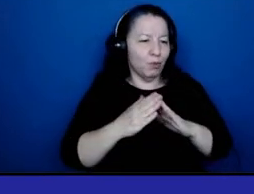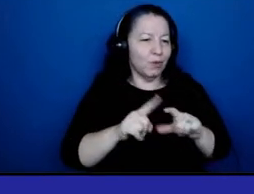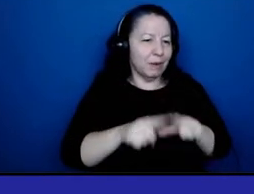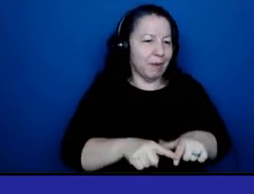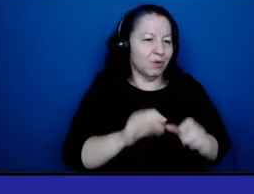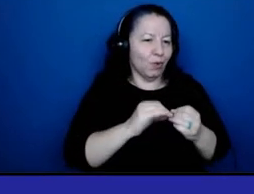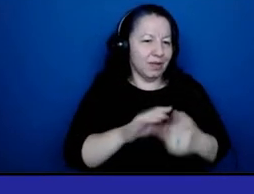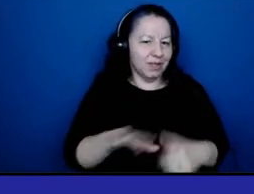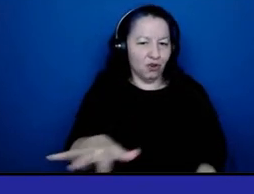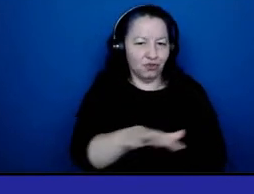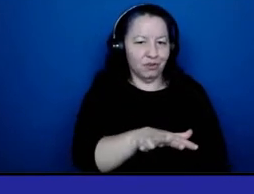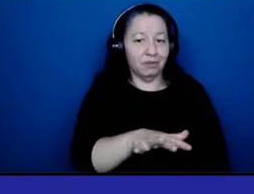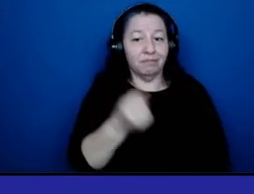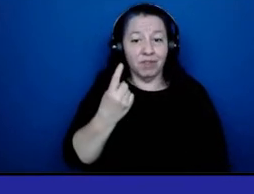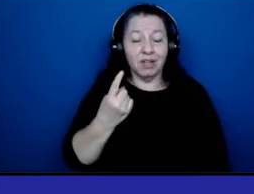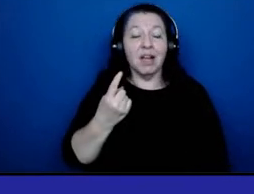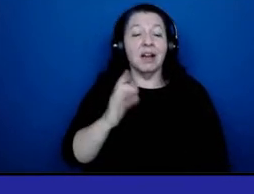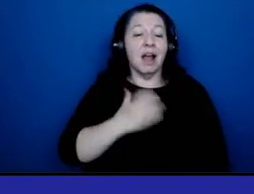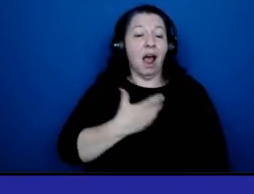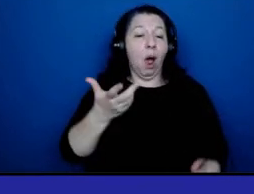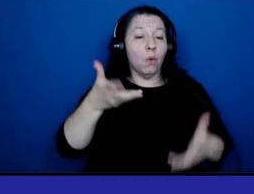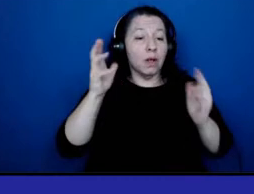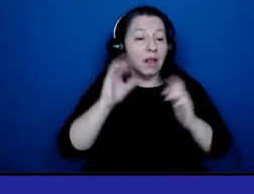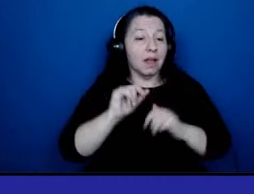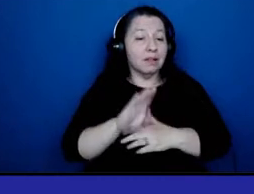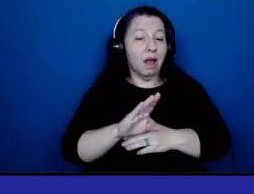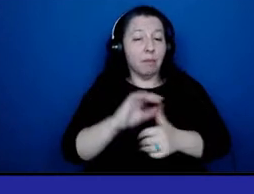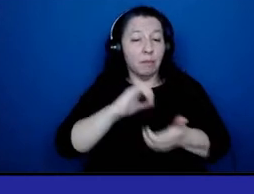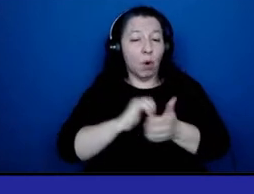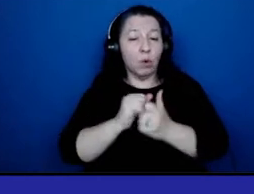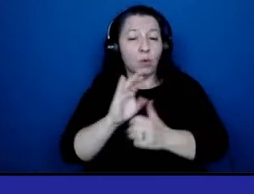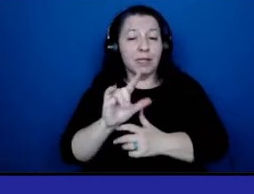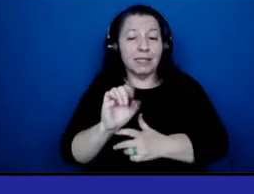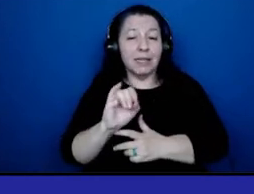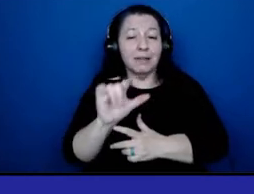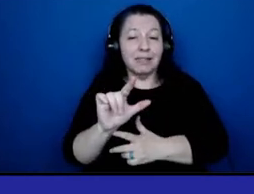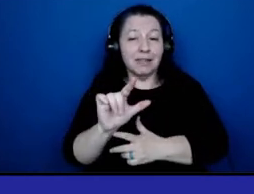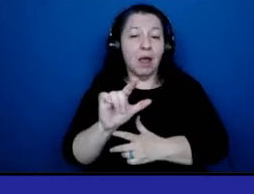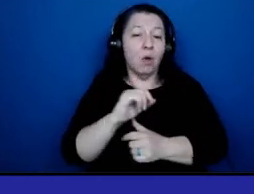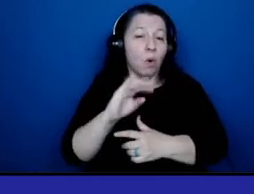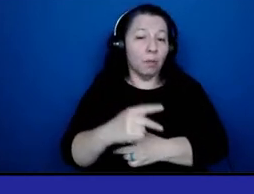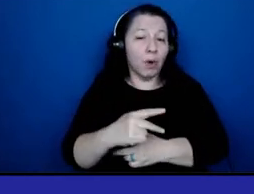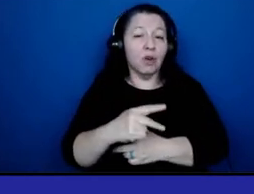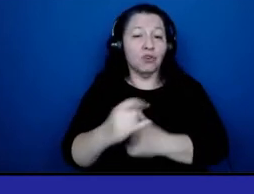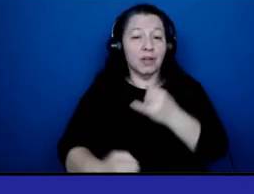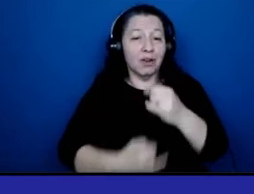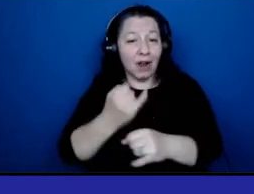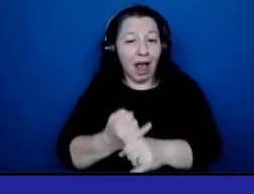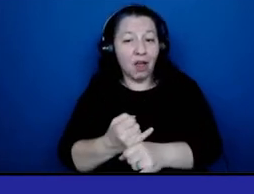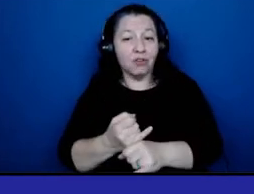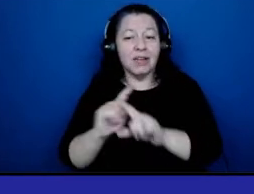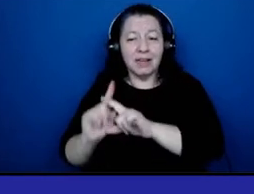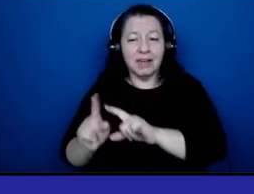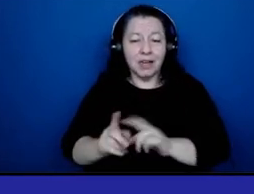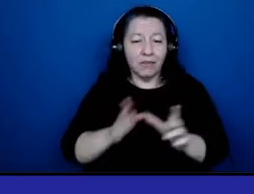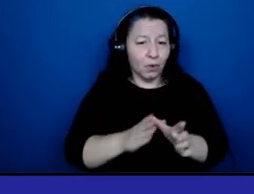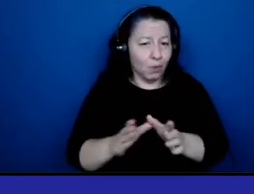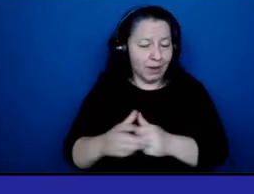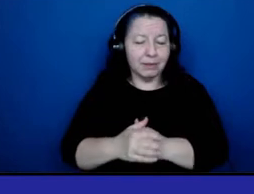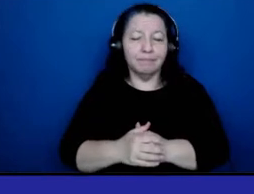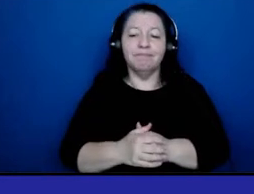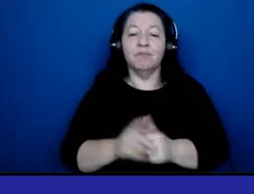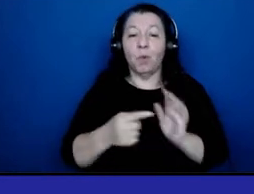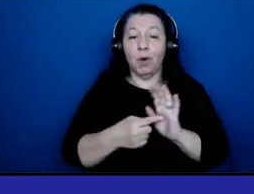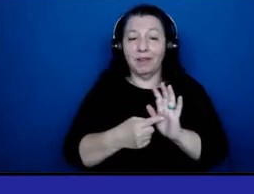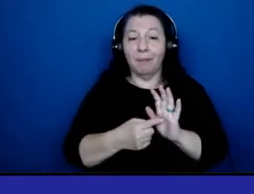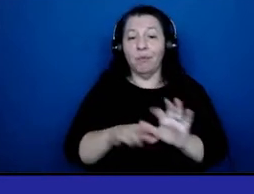The Rosedale Lions Club has partnered with the Sickle Cell Awareness Foundation Corporation International in various competencies and capacities. For example, we have